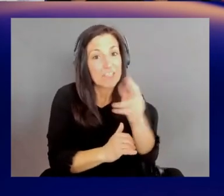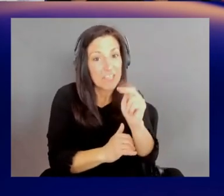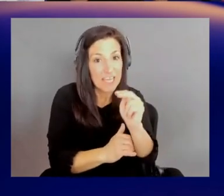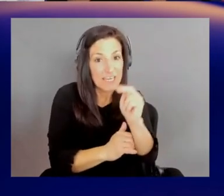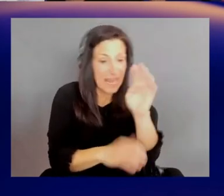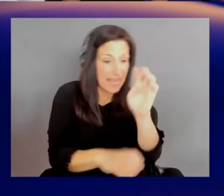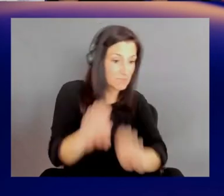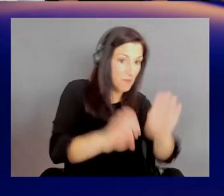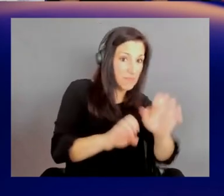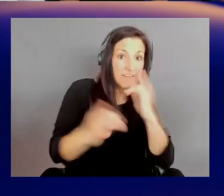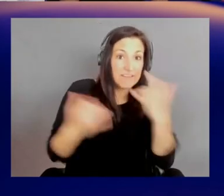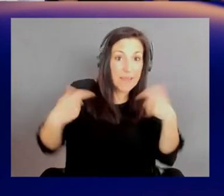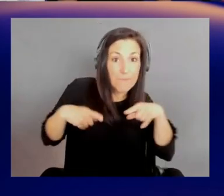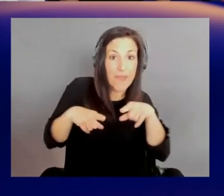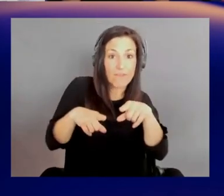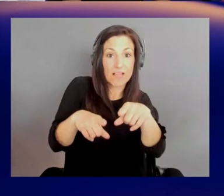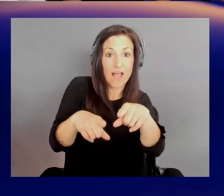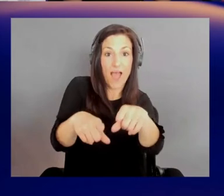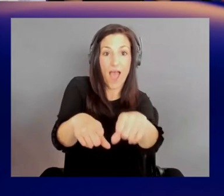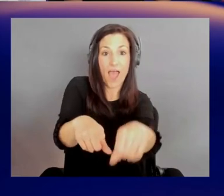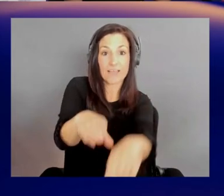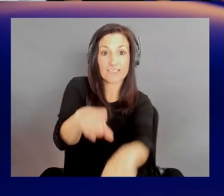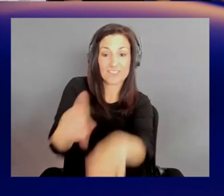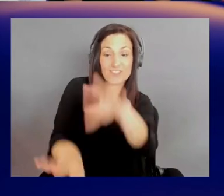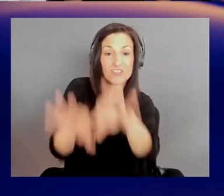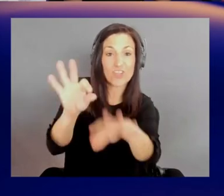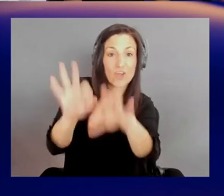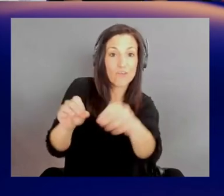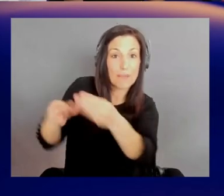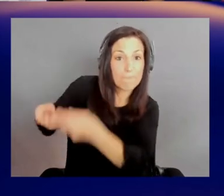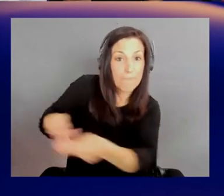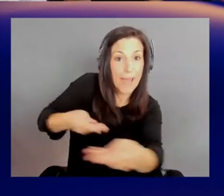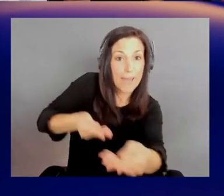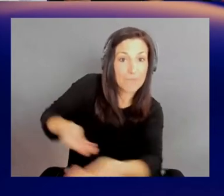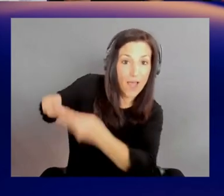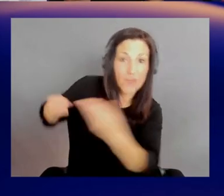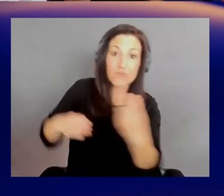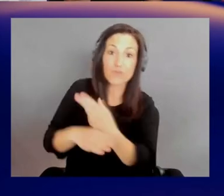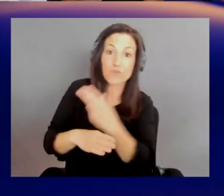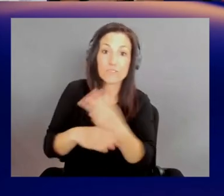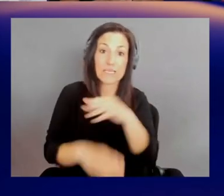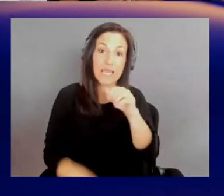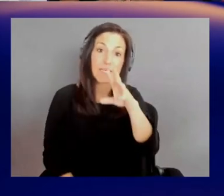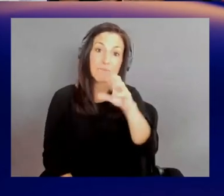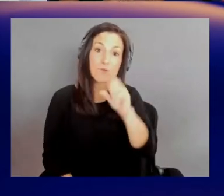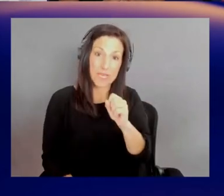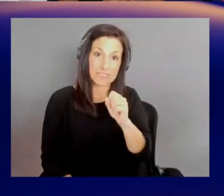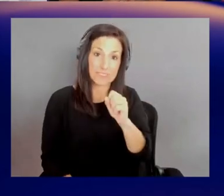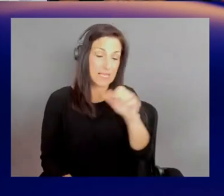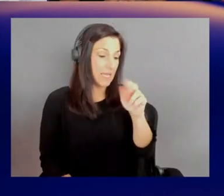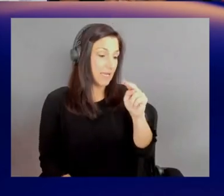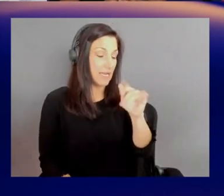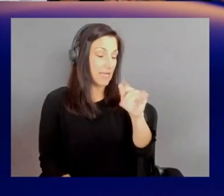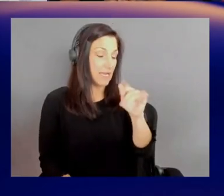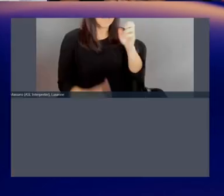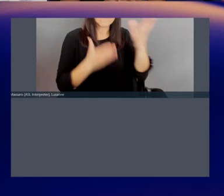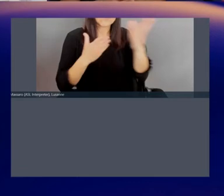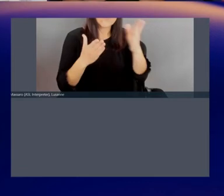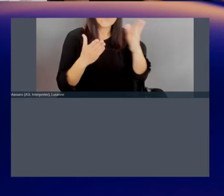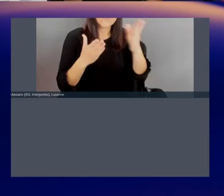and discovery pipeline using AWS native services and discovered over 100,000 new coronaviruses.